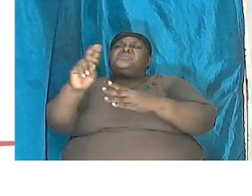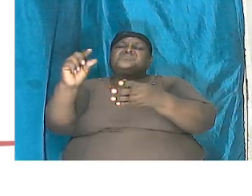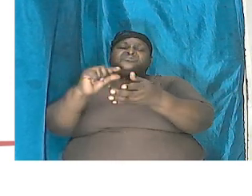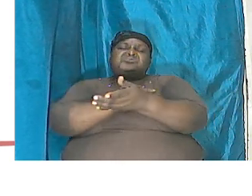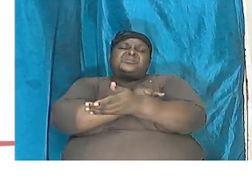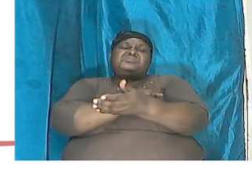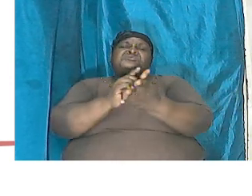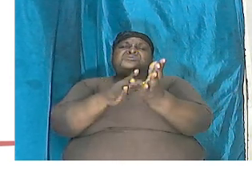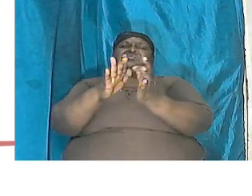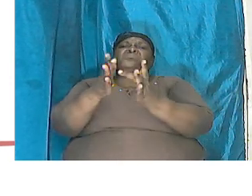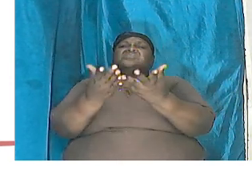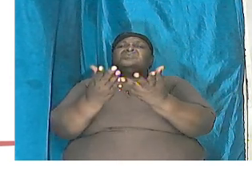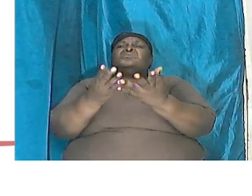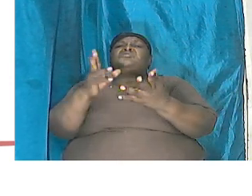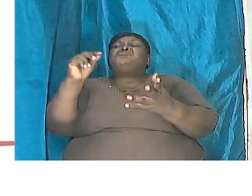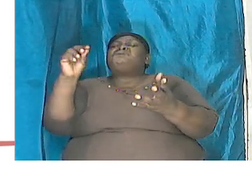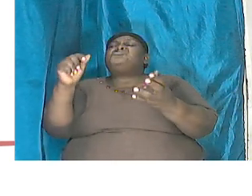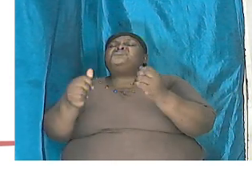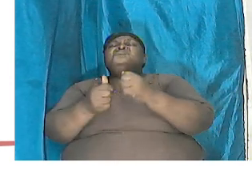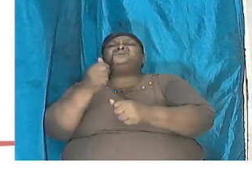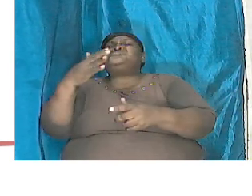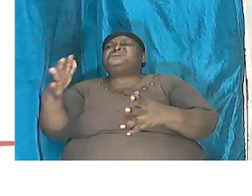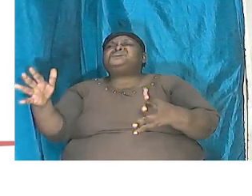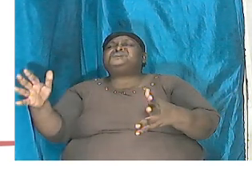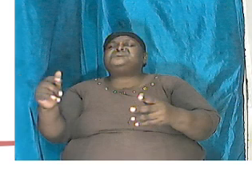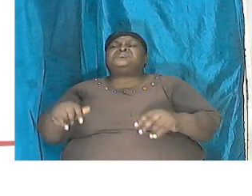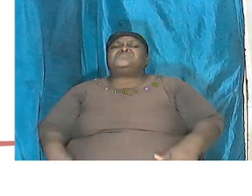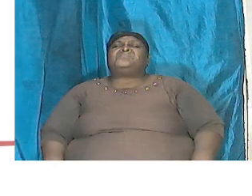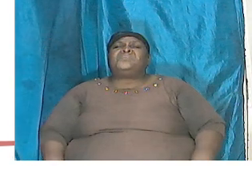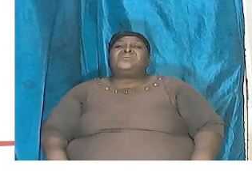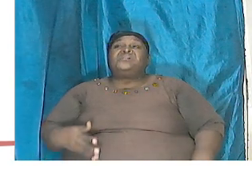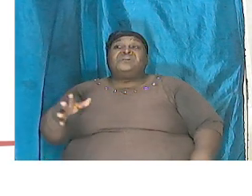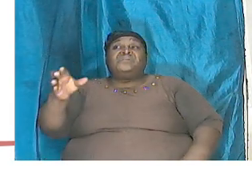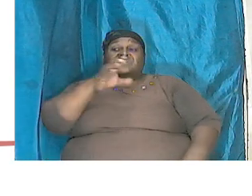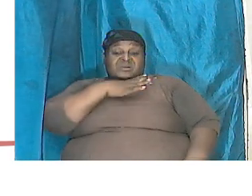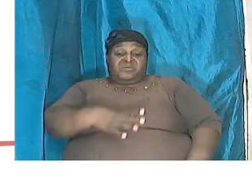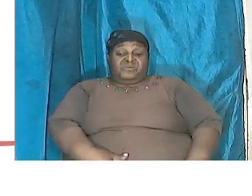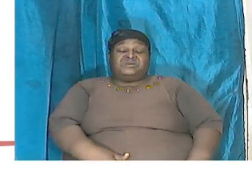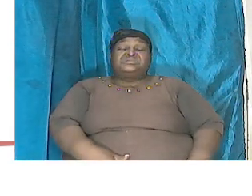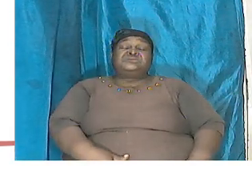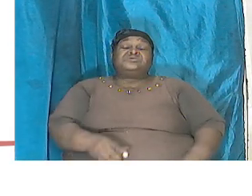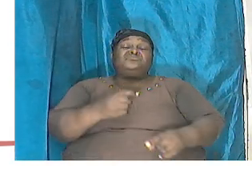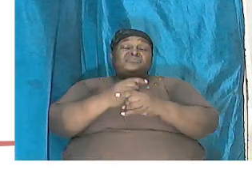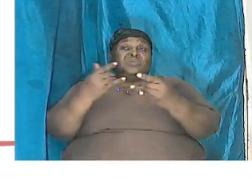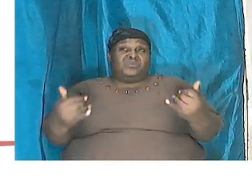that there is no such thing so to clear because there are Christians right now who are